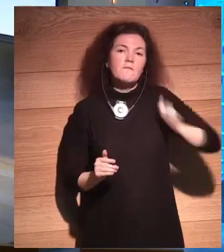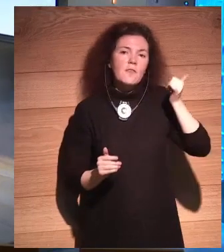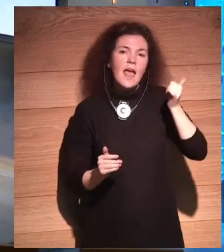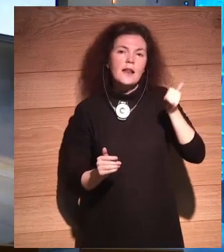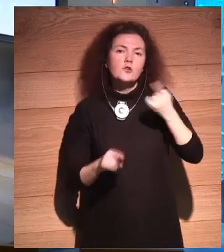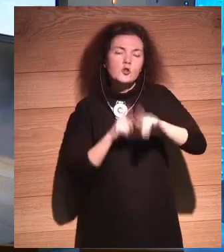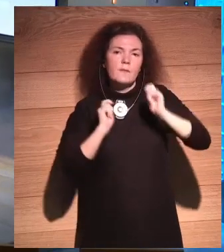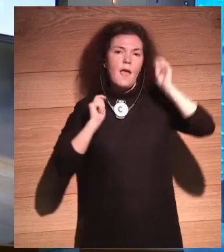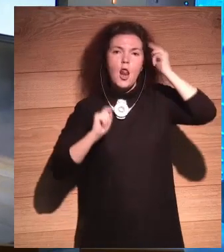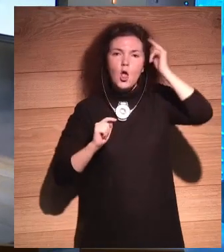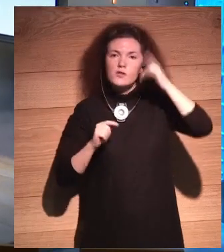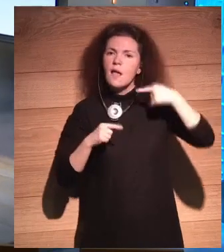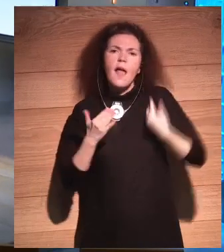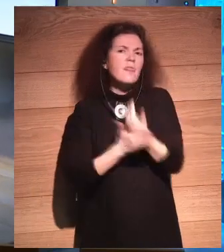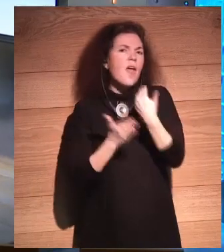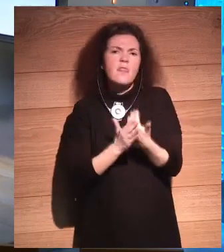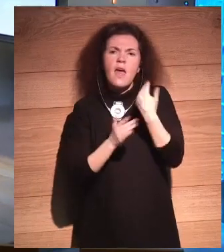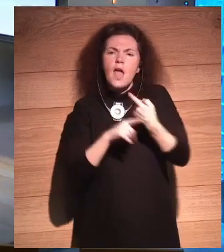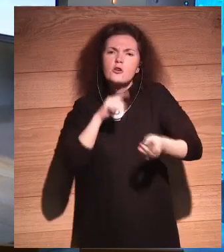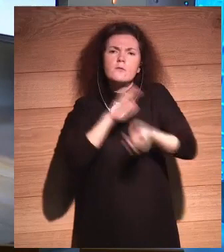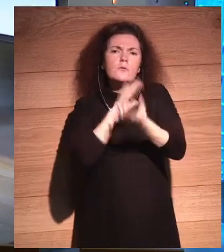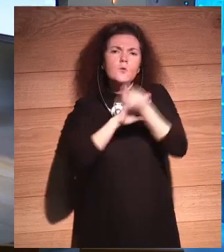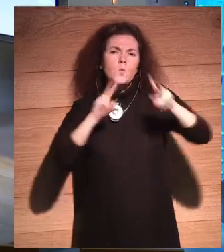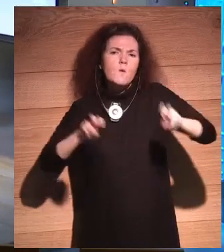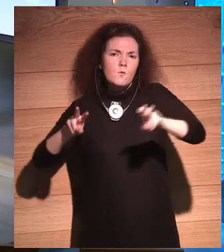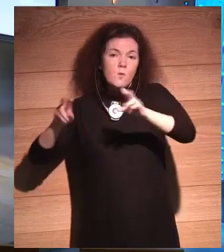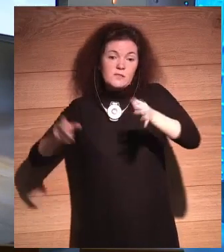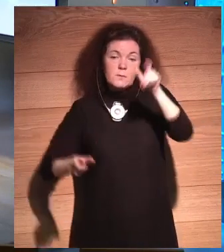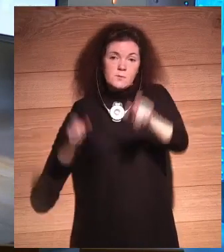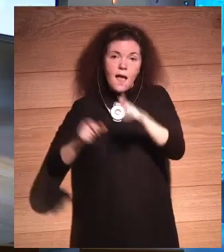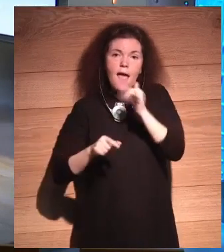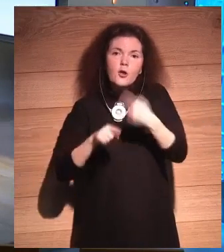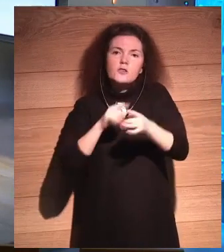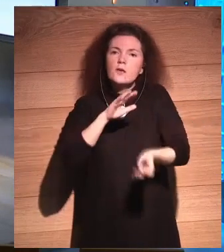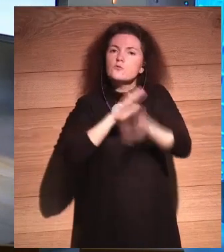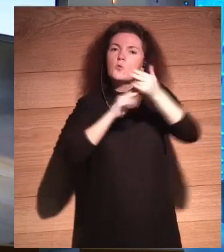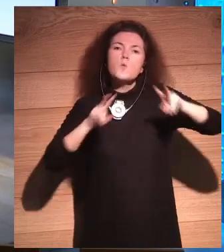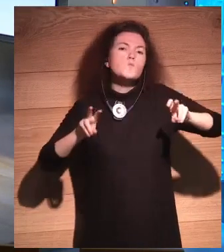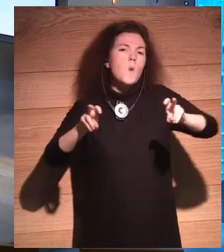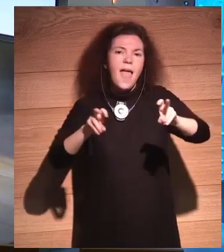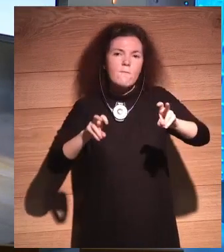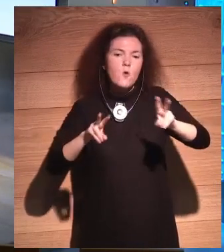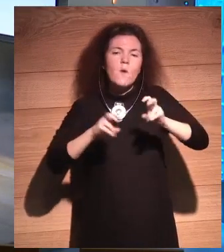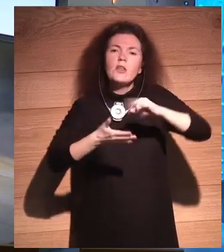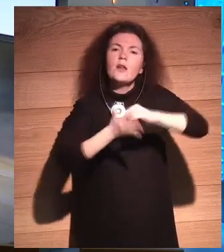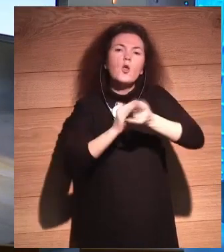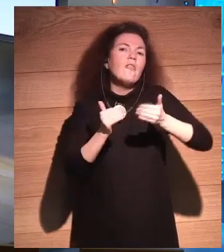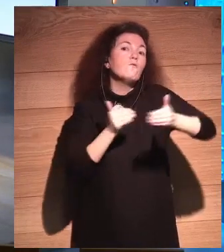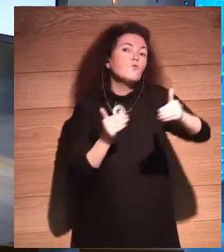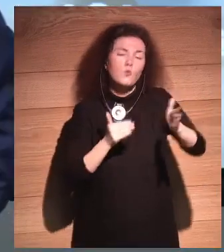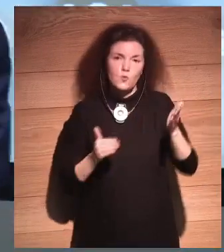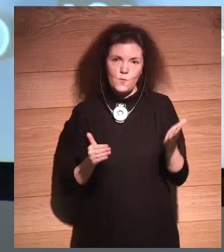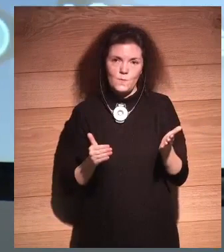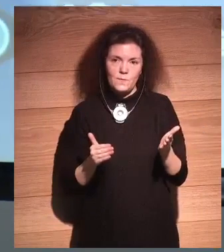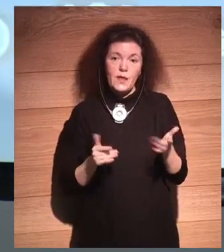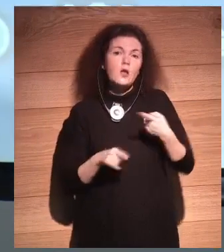there's a new innovation. Every day, there's somebody else launching a new thing that is the next big technology. And here's the bottom line. It could